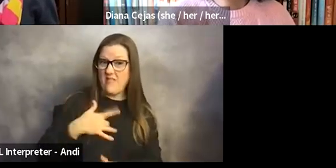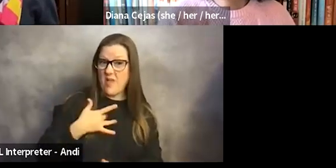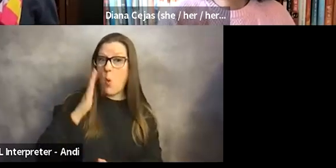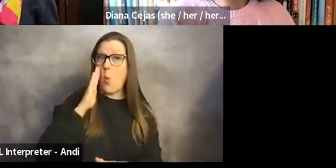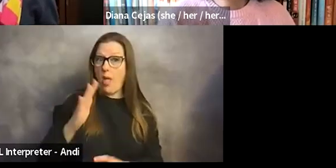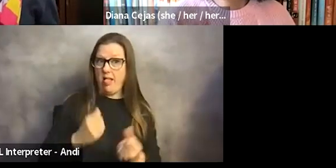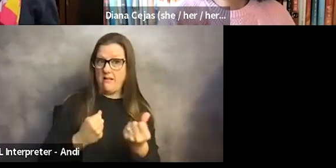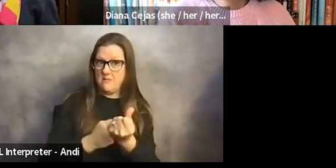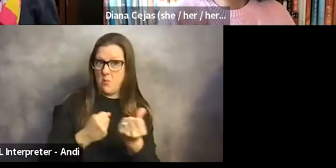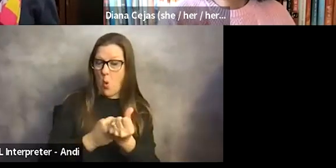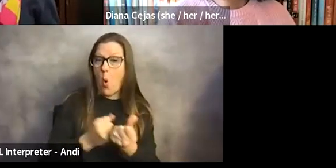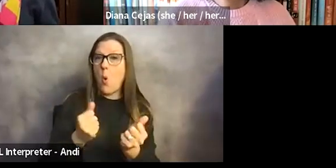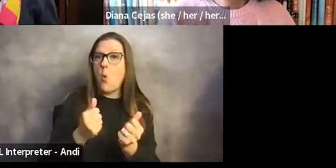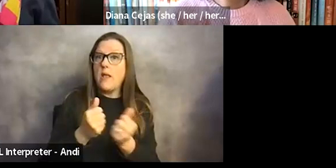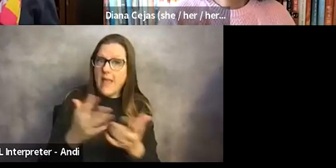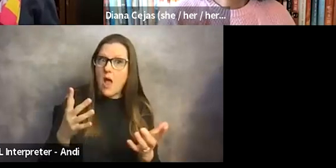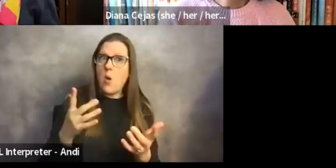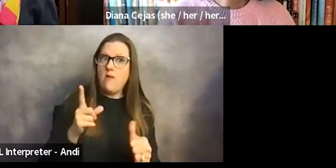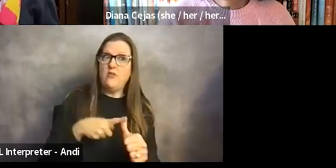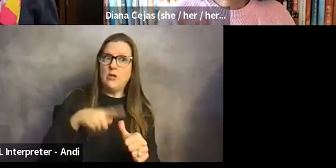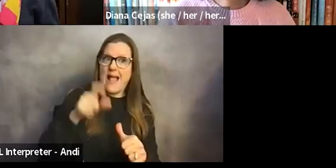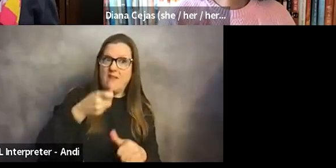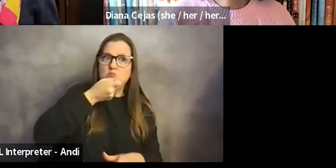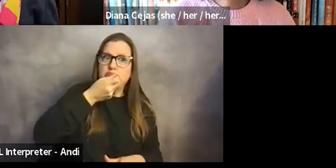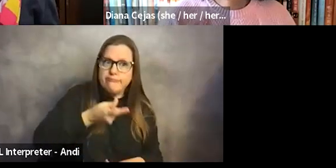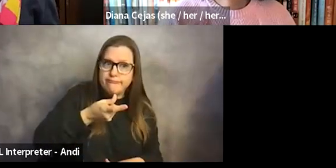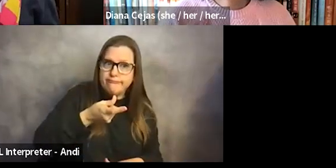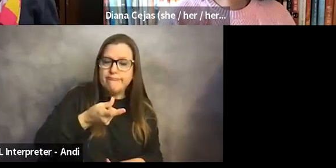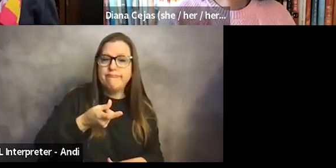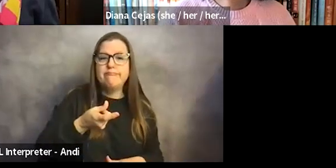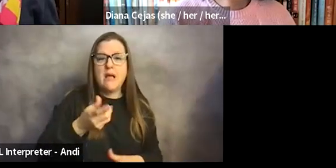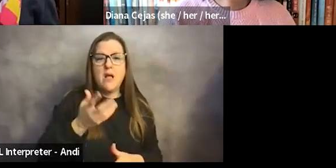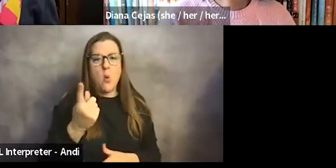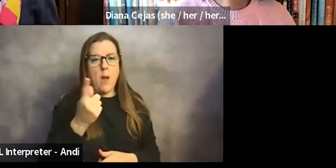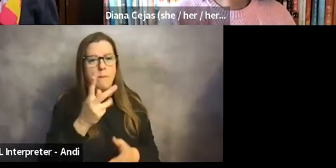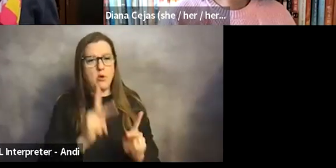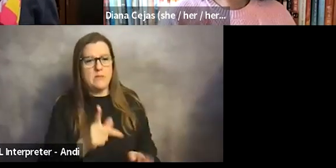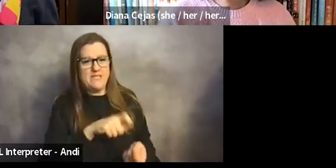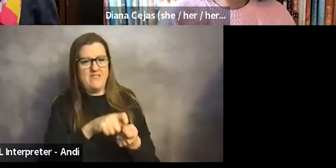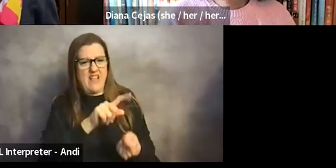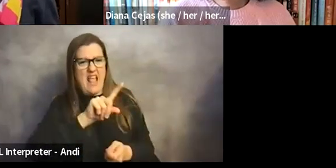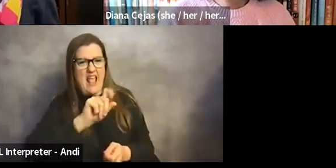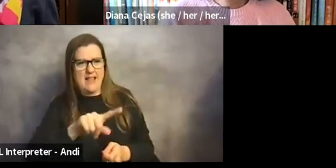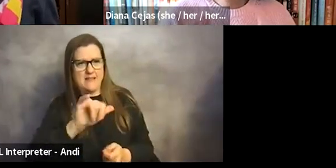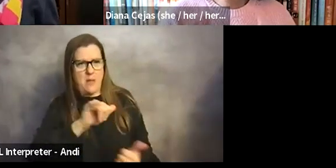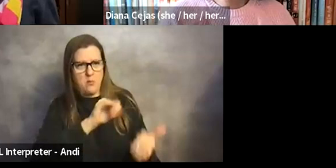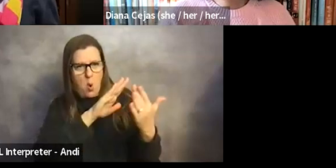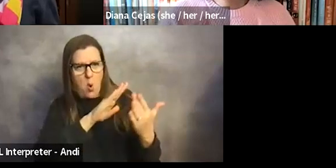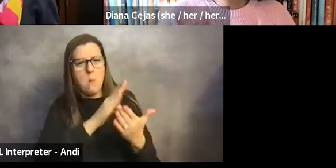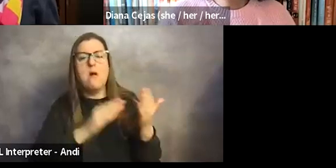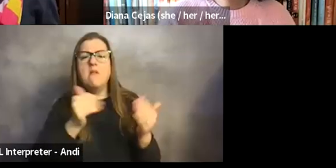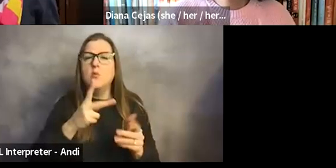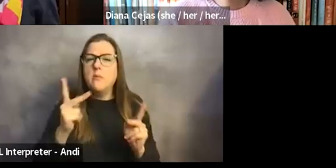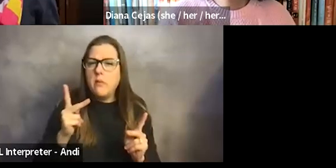actually disclosing your disability? One person specifically phrased it that way, but a few other people also kind of said,